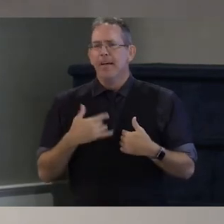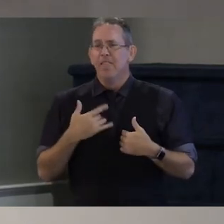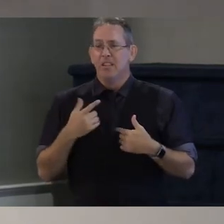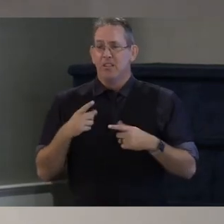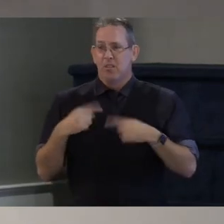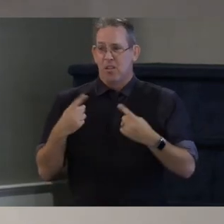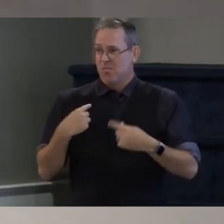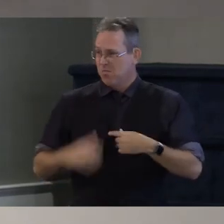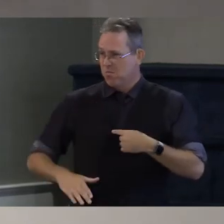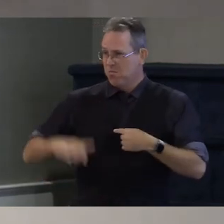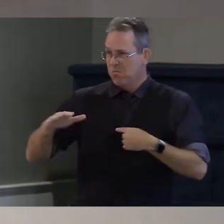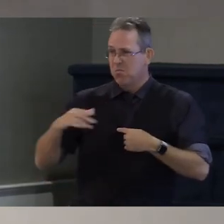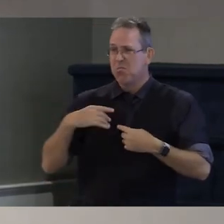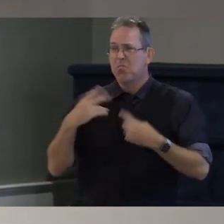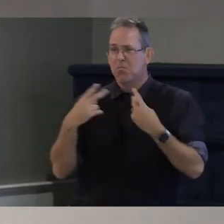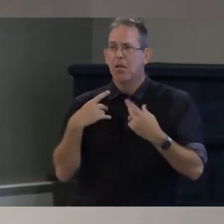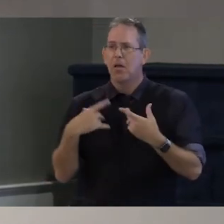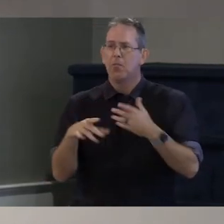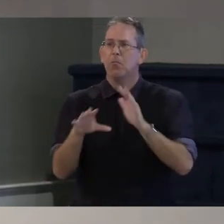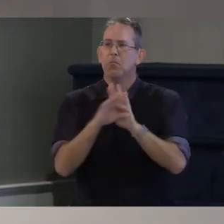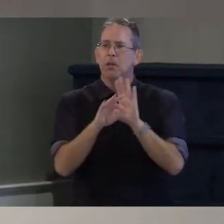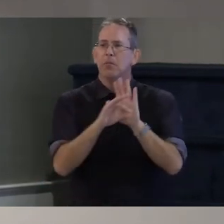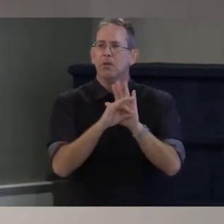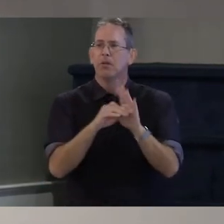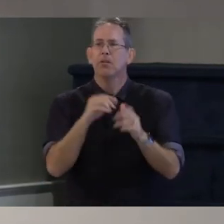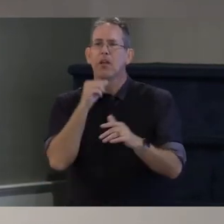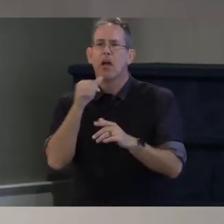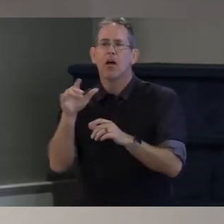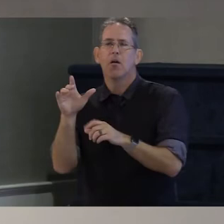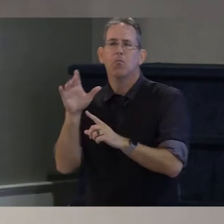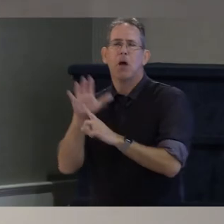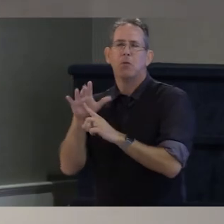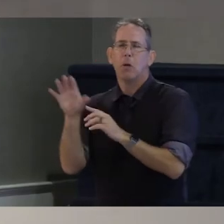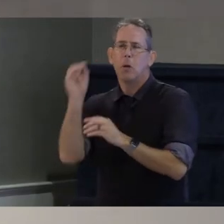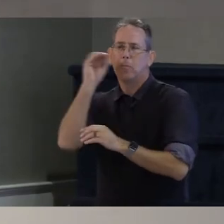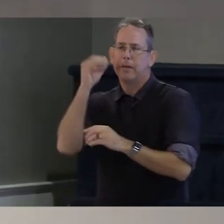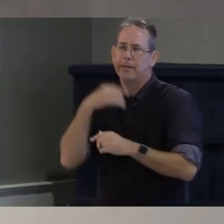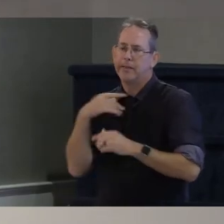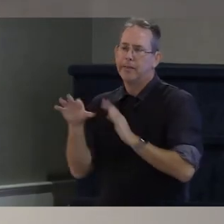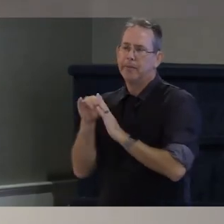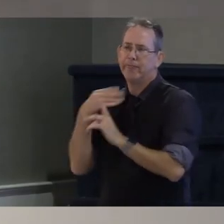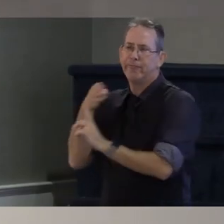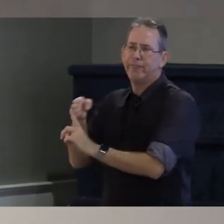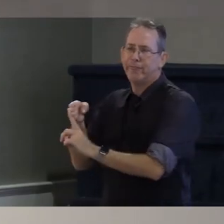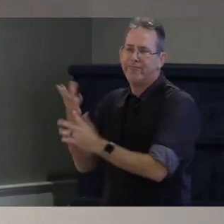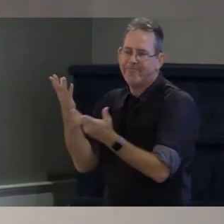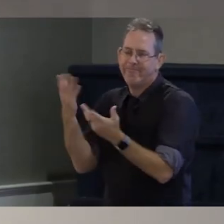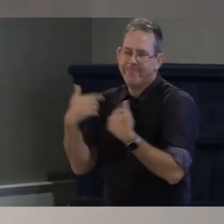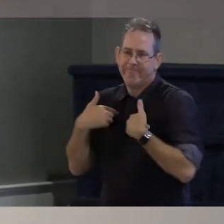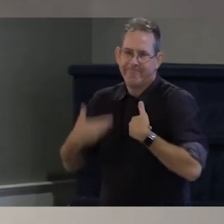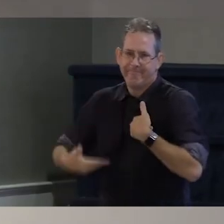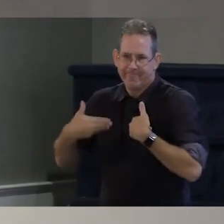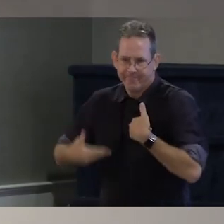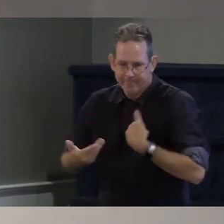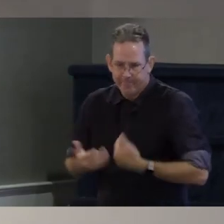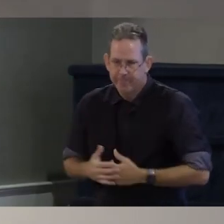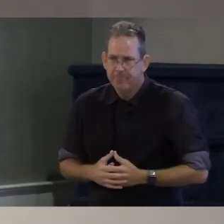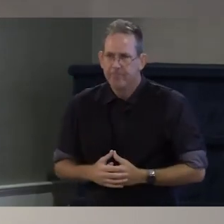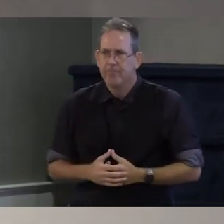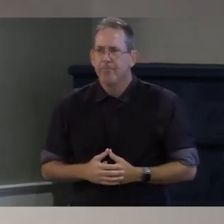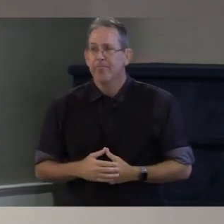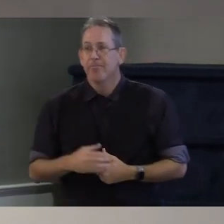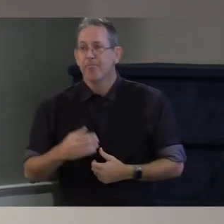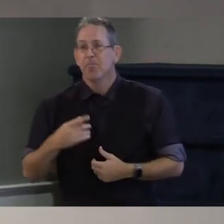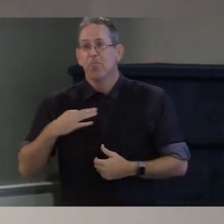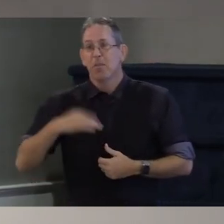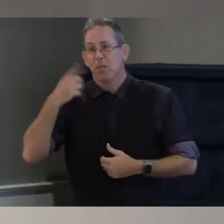that were unpopular or took courage or took great risk uh even when there was no benefit in it for me but it was the